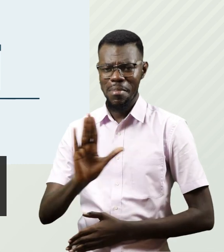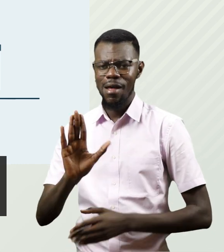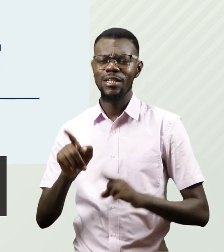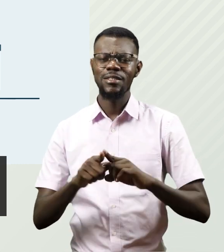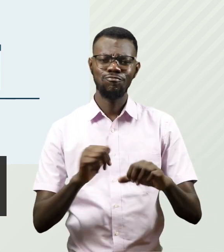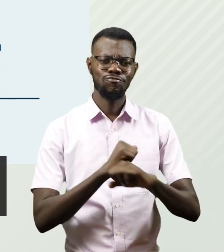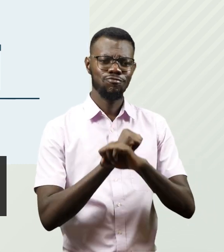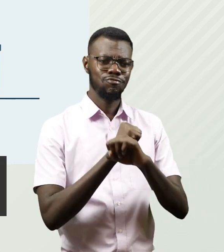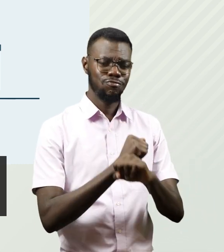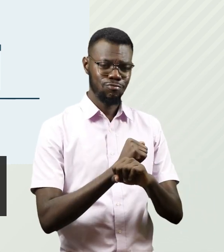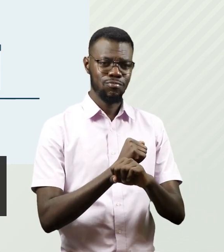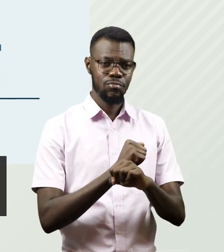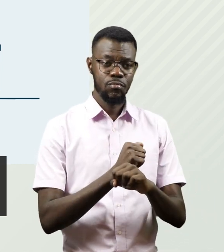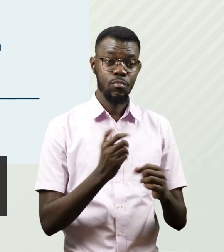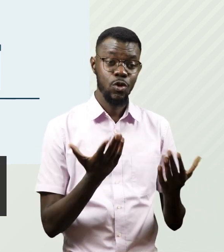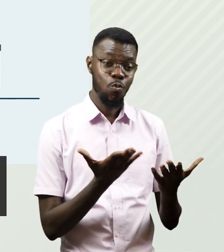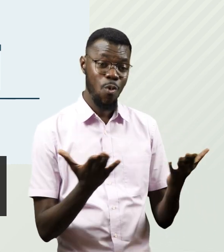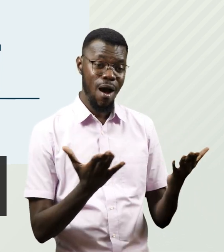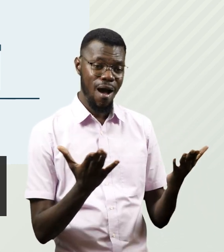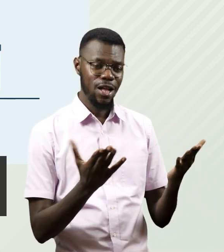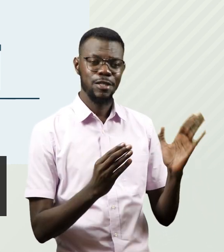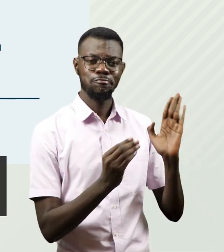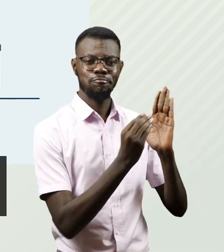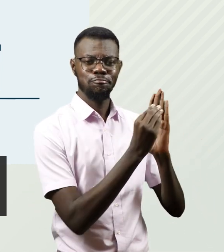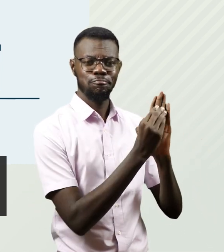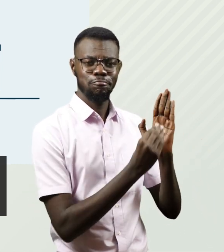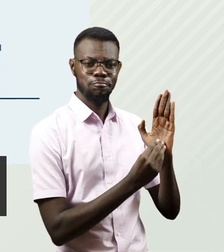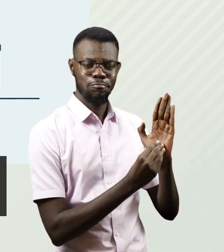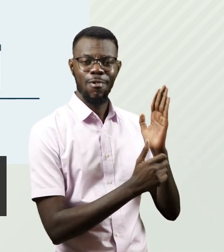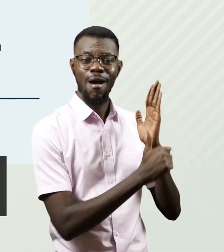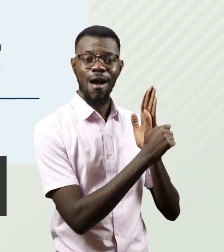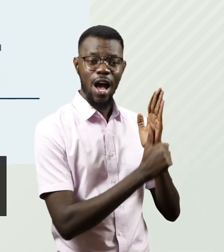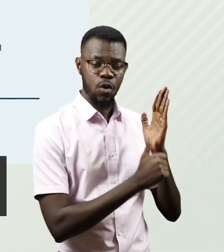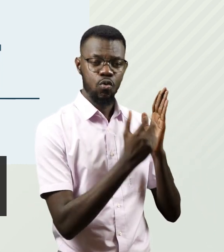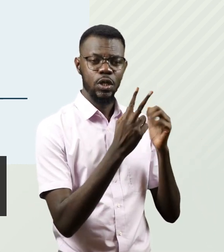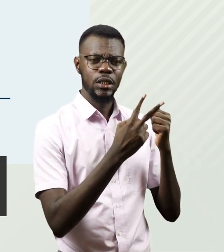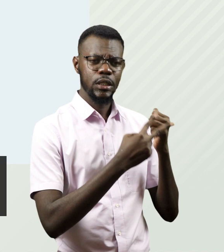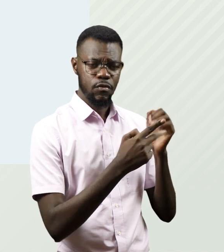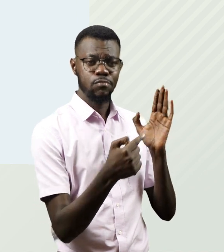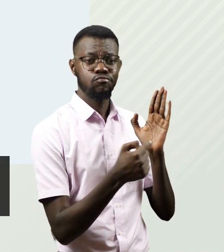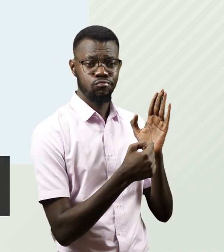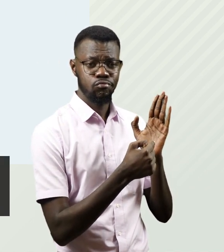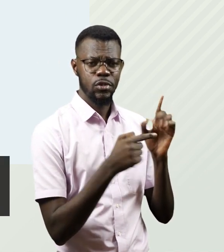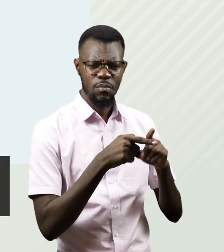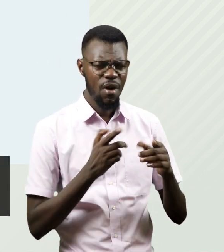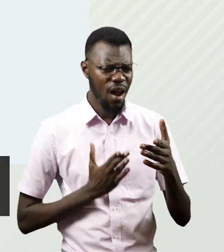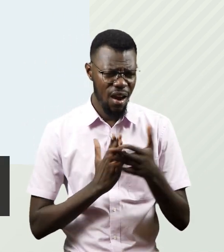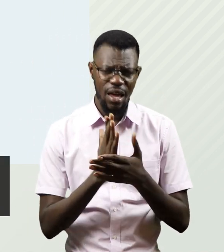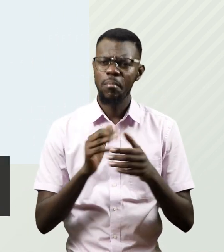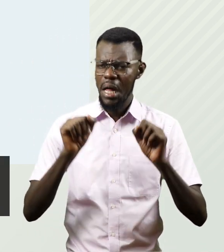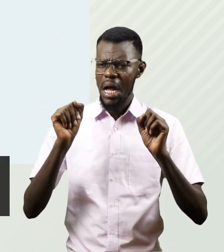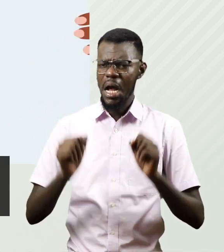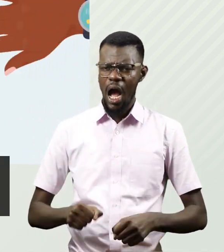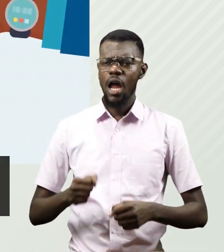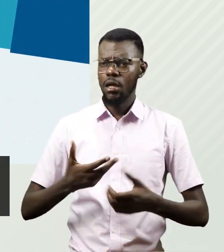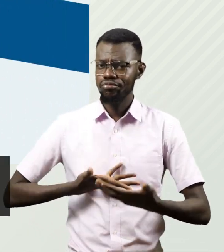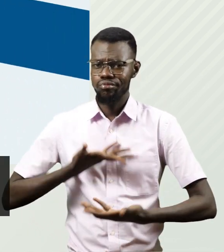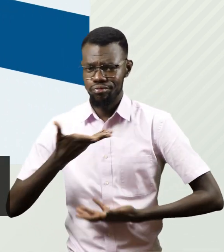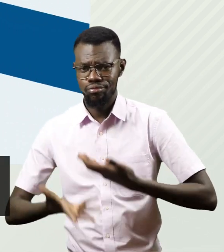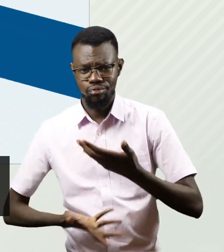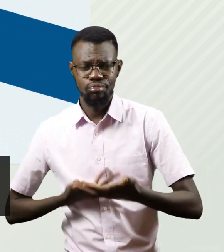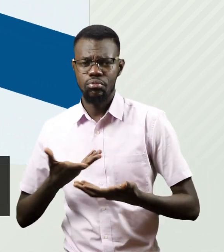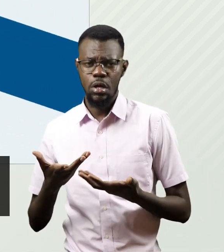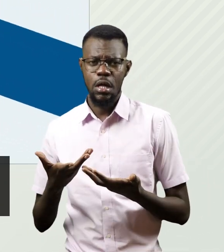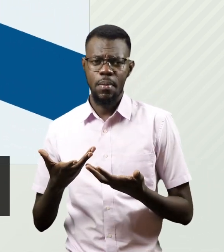under Article 27 and are able to exercise their rights. Furthermore, employers,